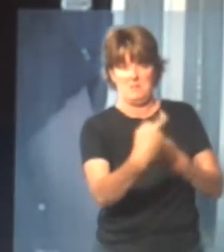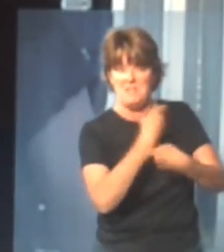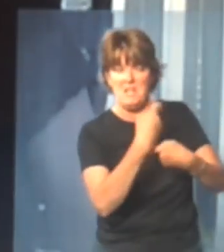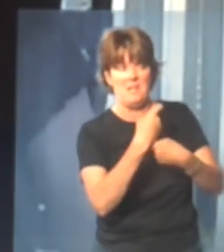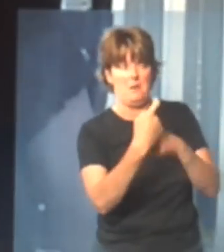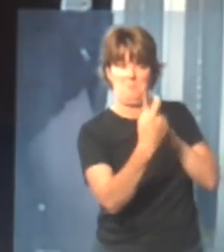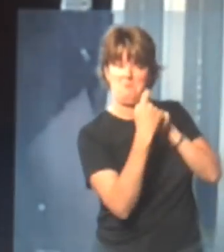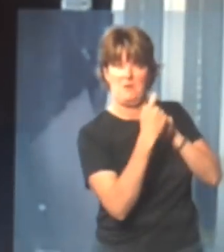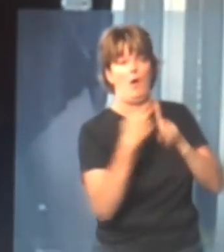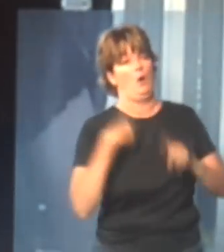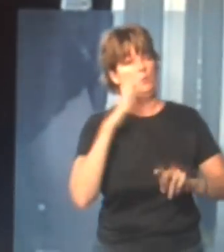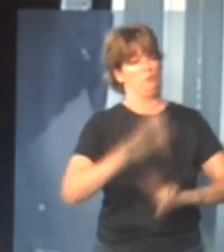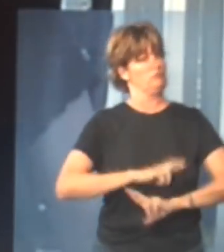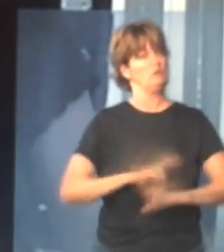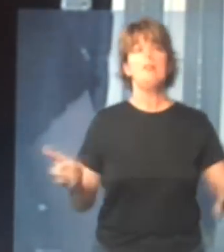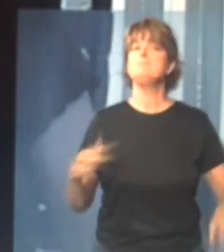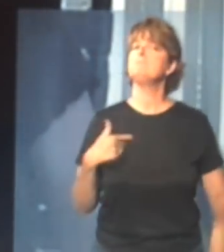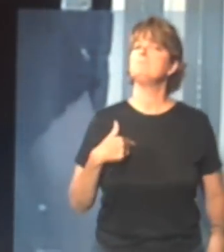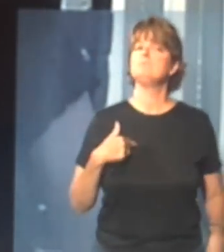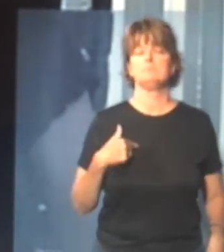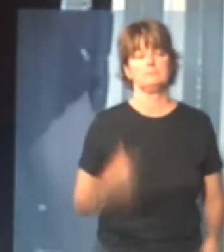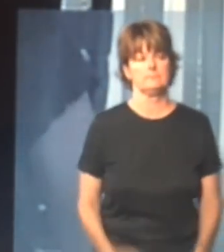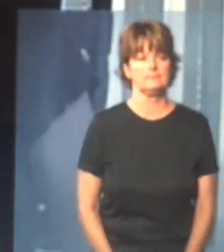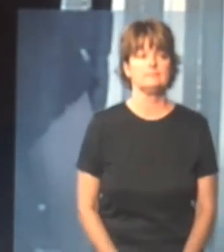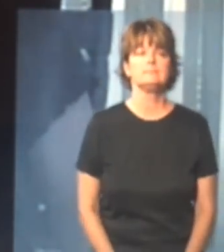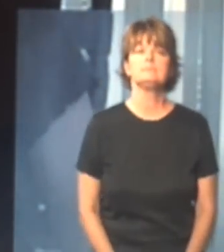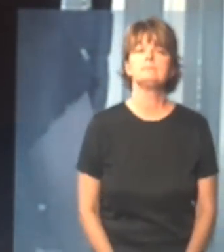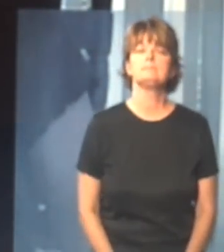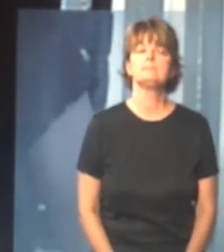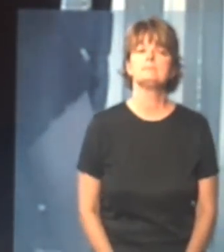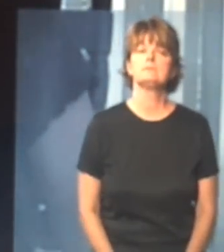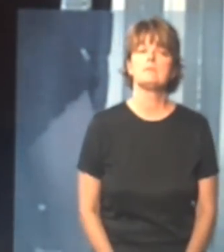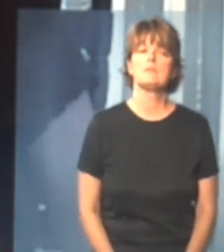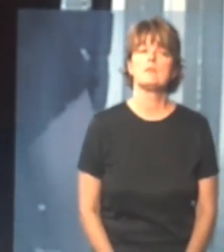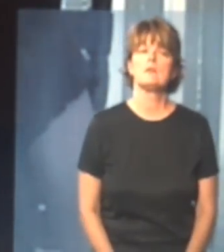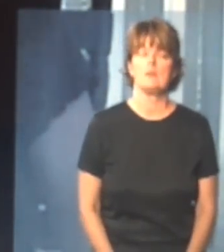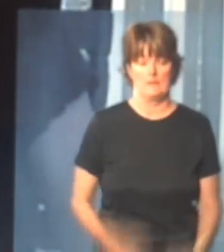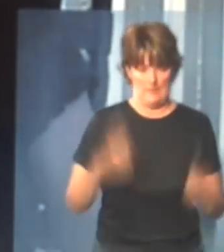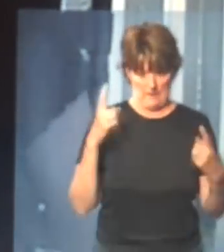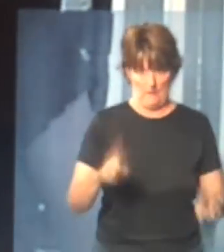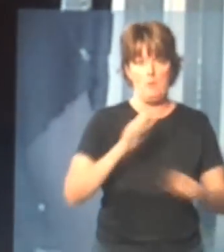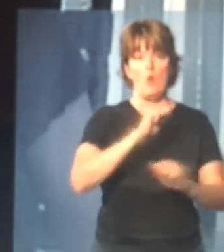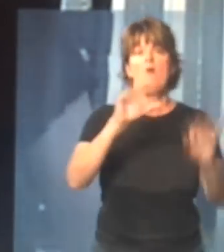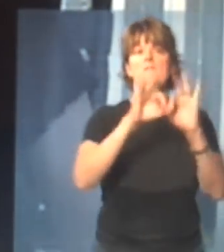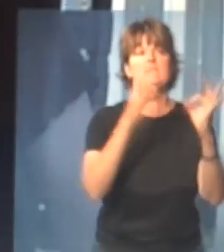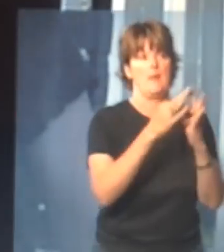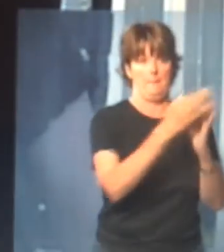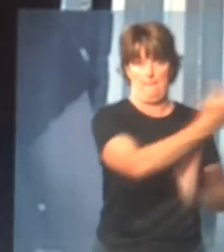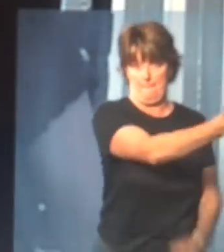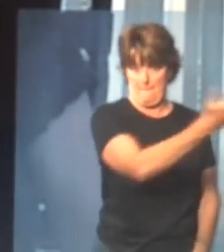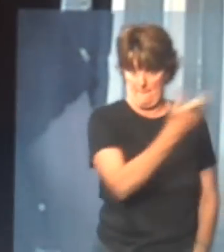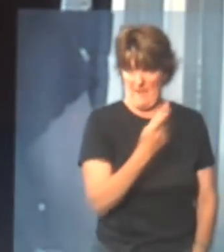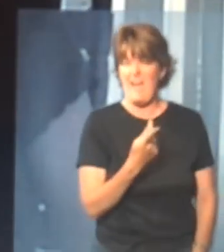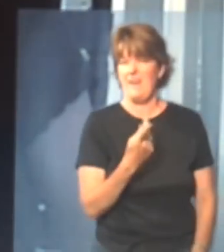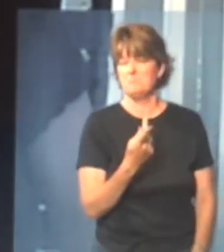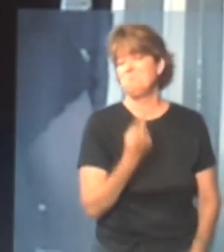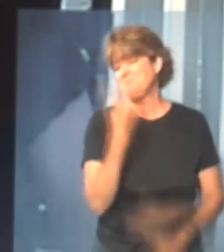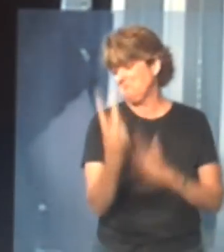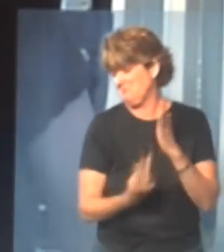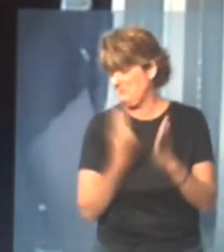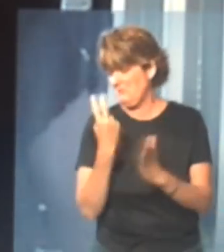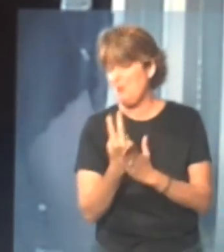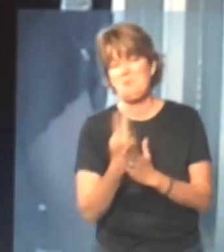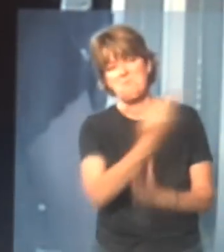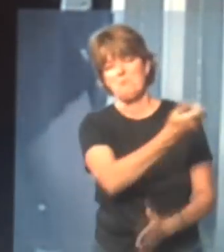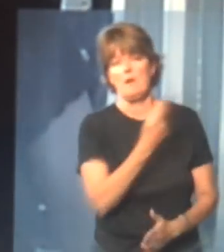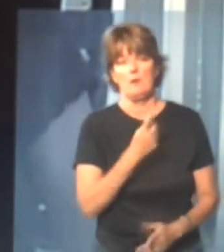hassle and harass them to me, you know, so, they all came back, a couple hours later, it was